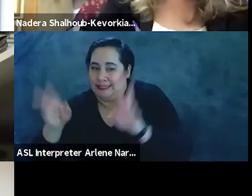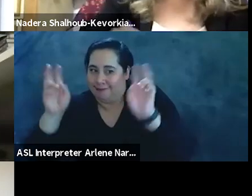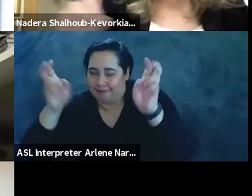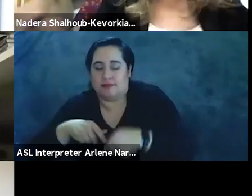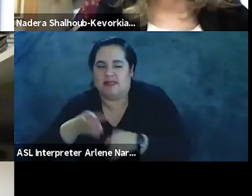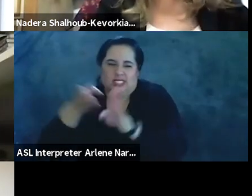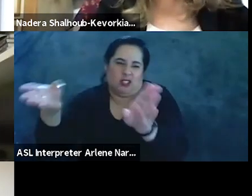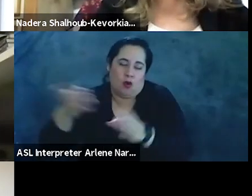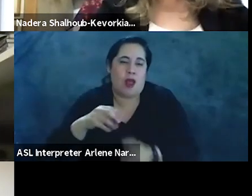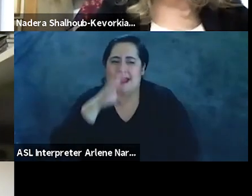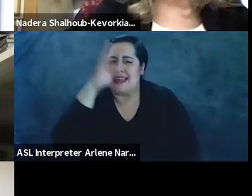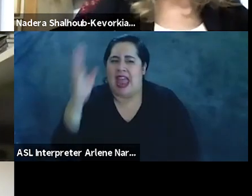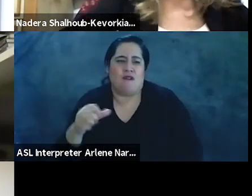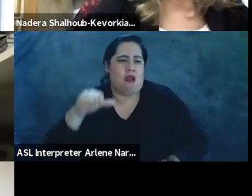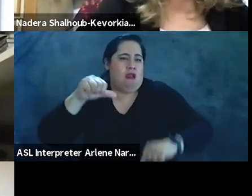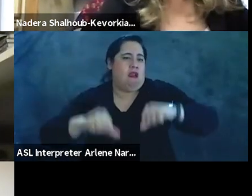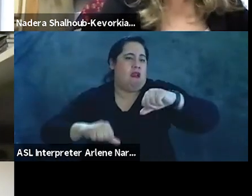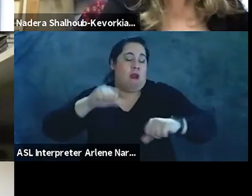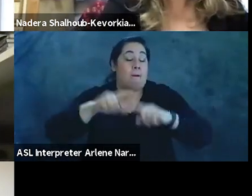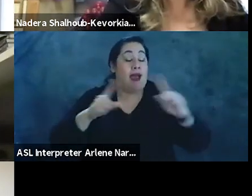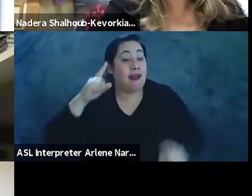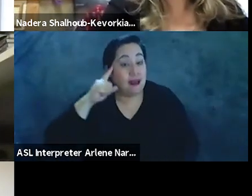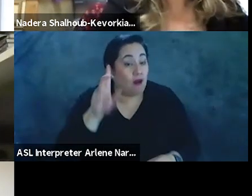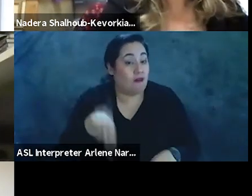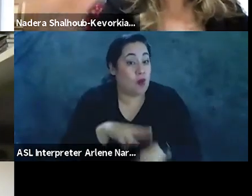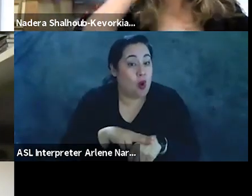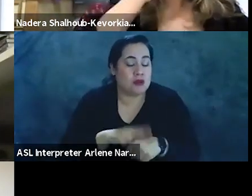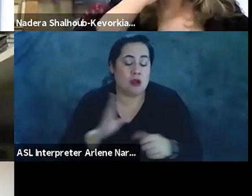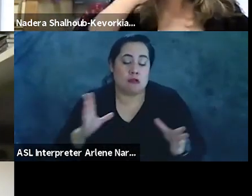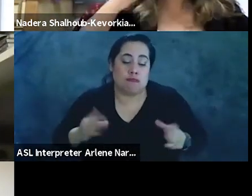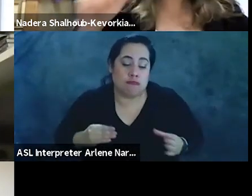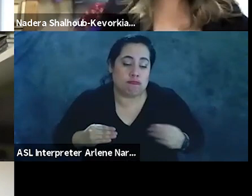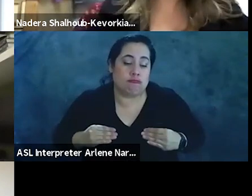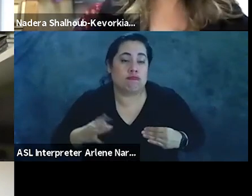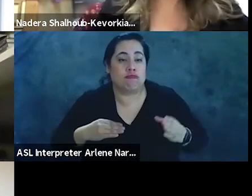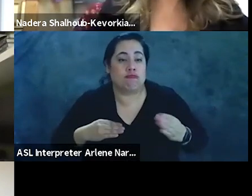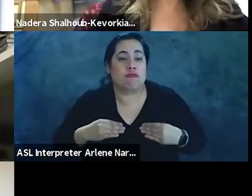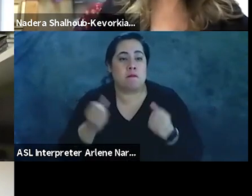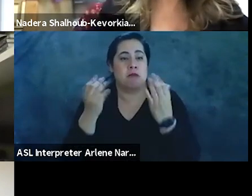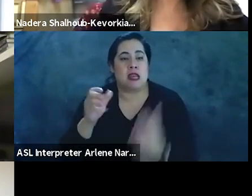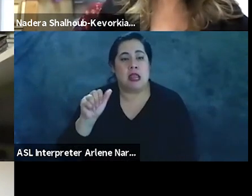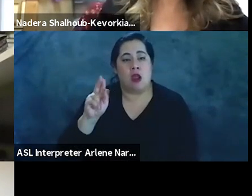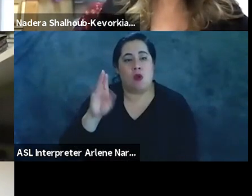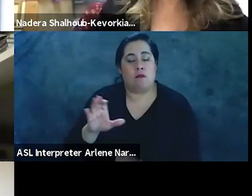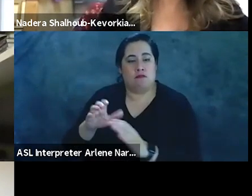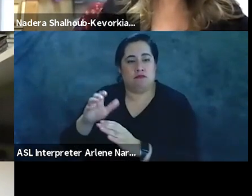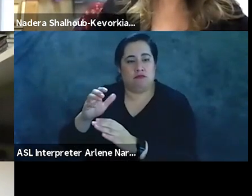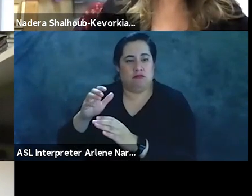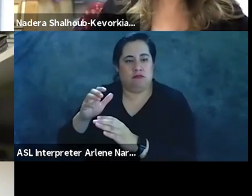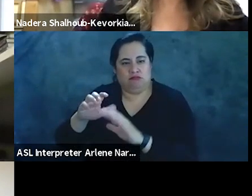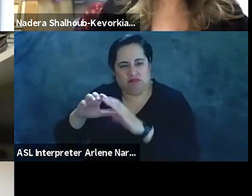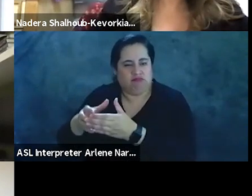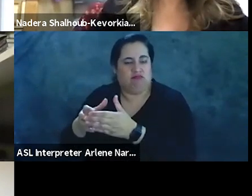has never wavered for a moment whereas of course complicity among various arab regimes and and of course their